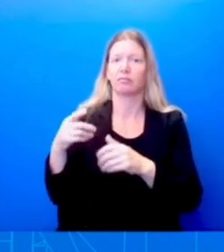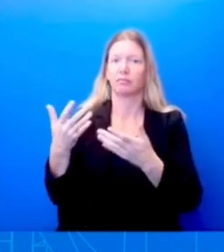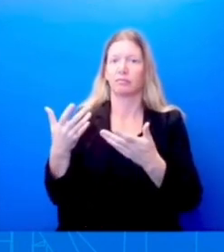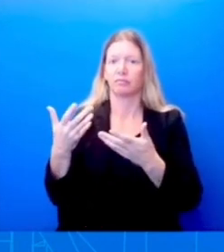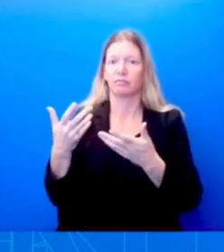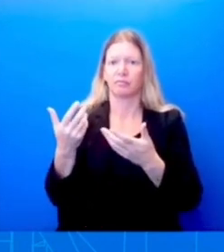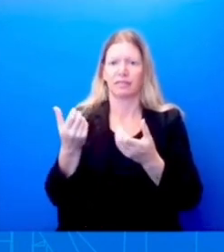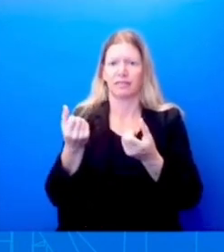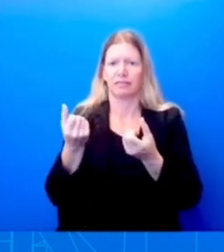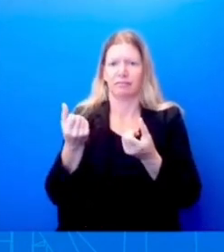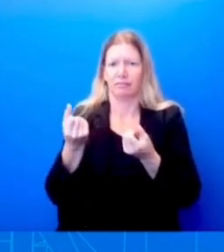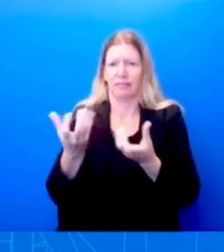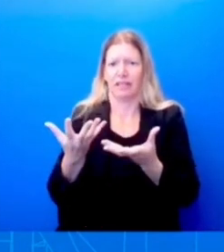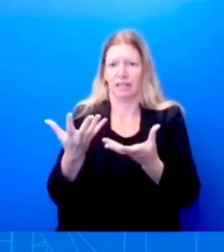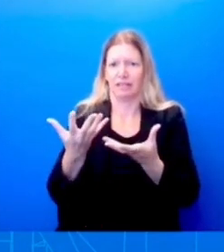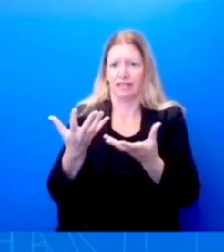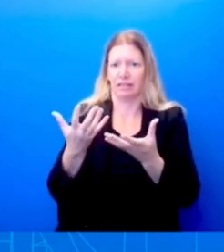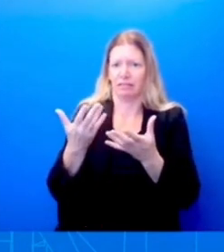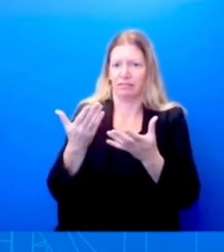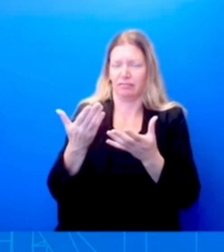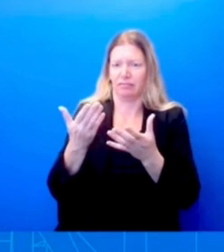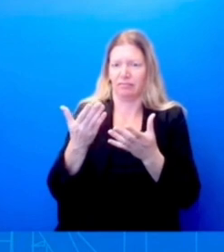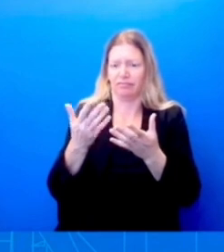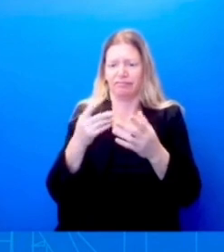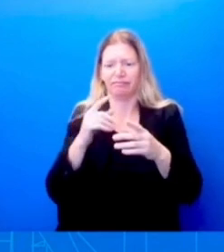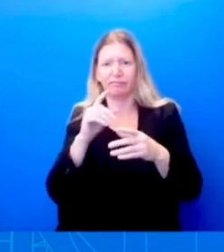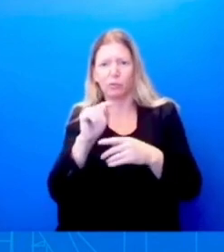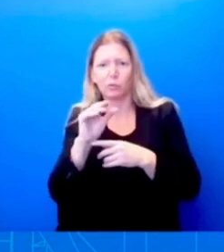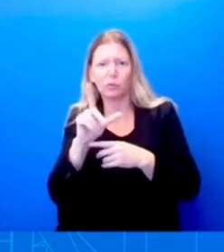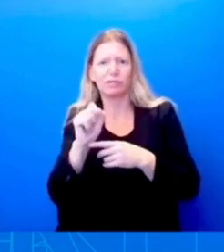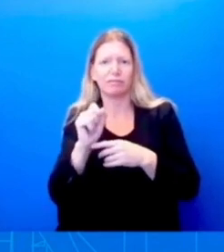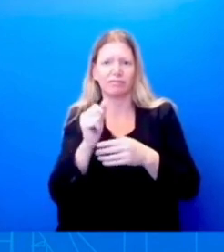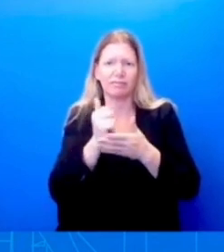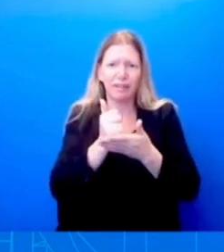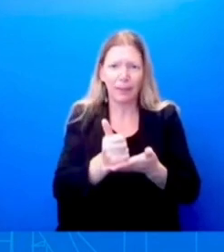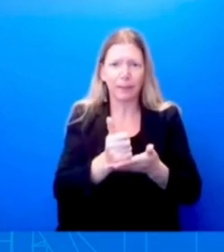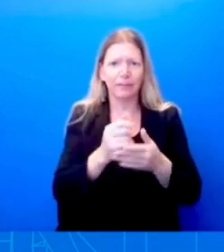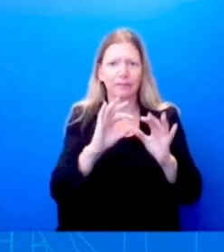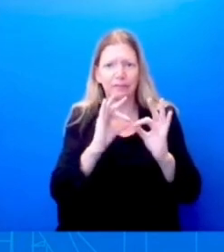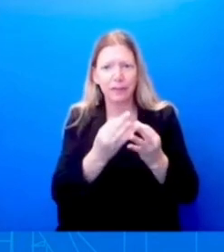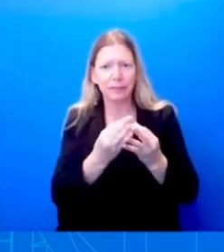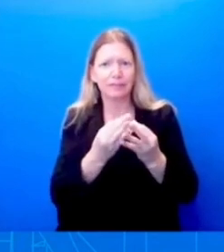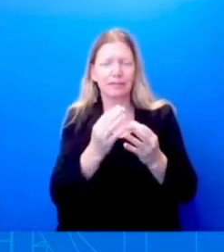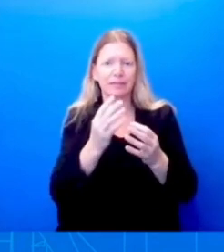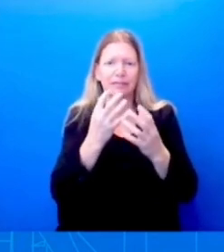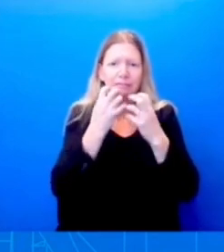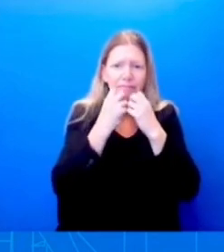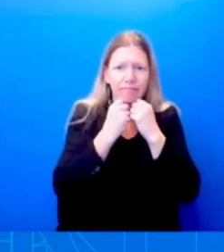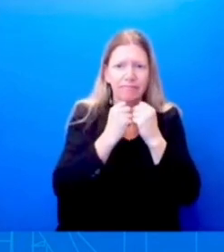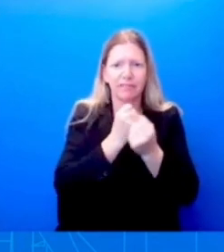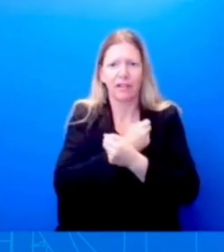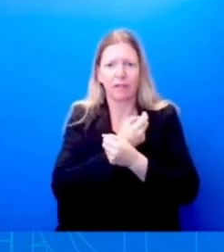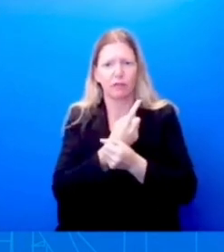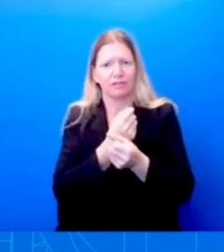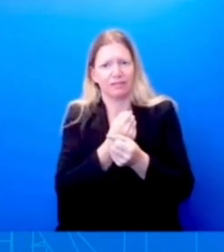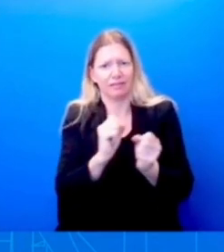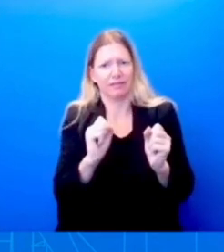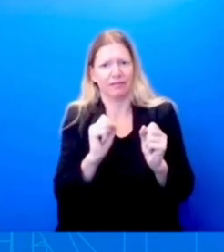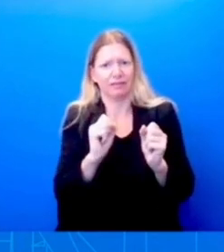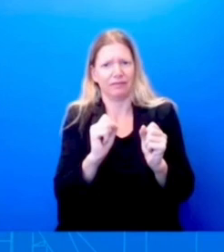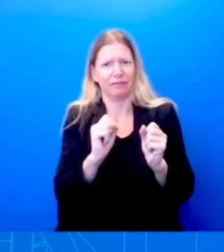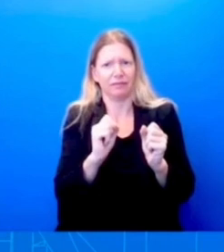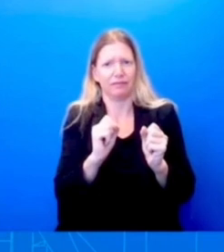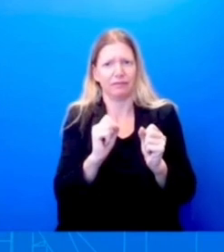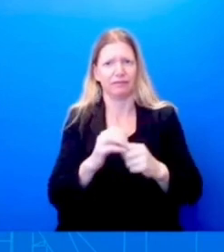loved ones safe. If folks go to CDC.gov, it's important. If Americans or families